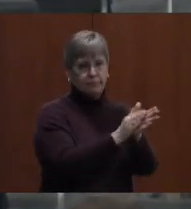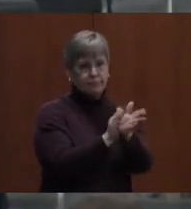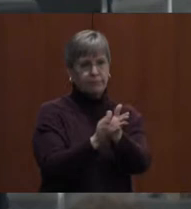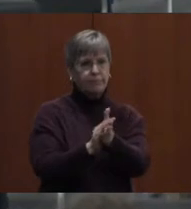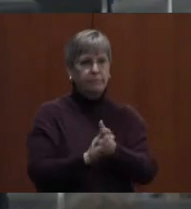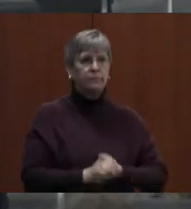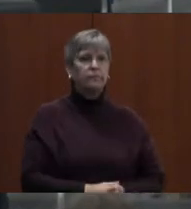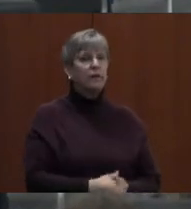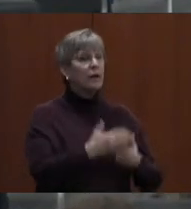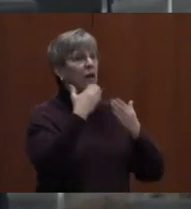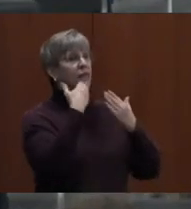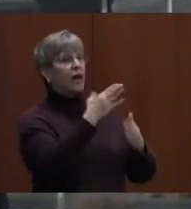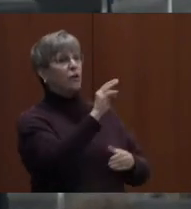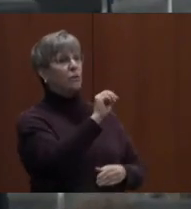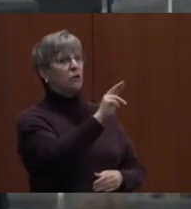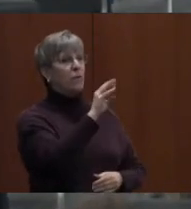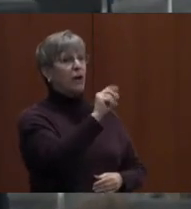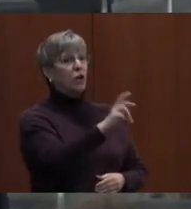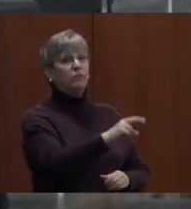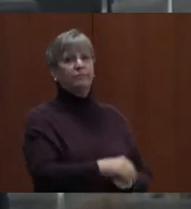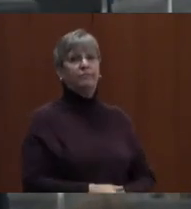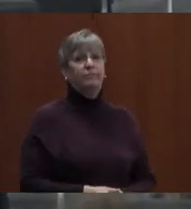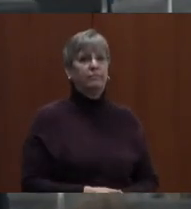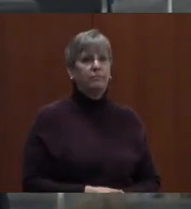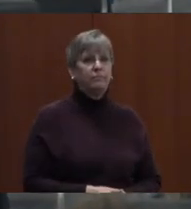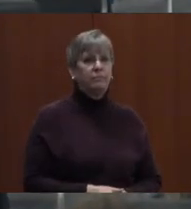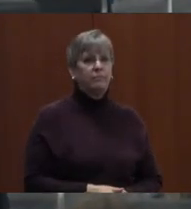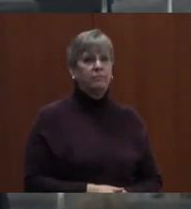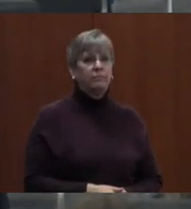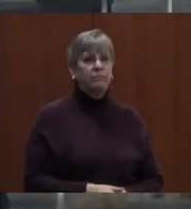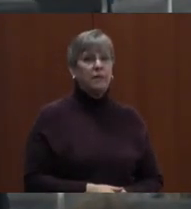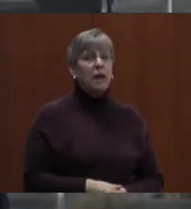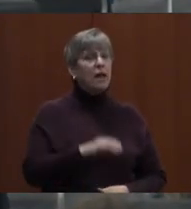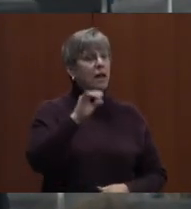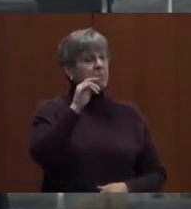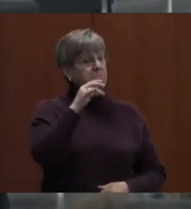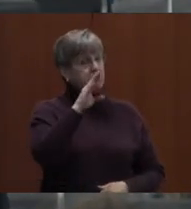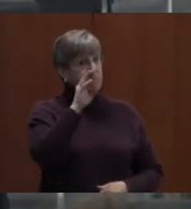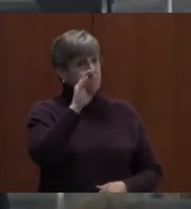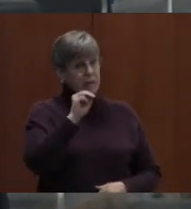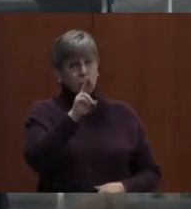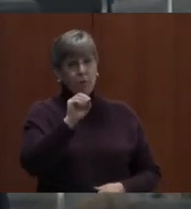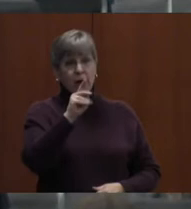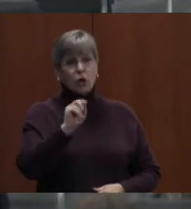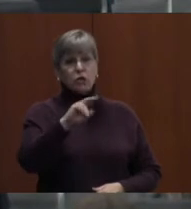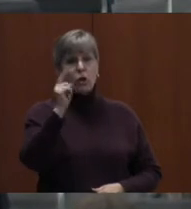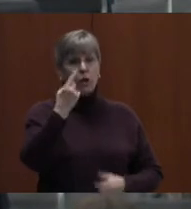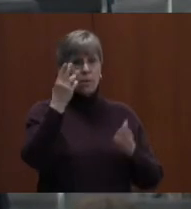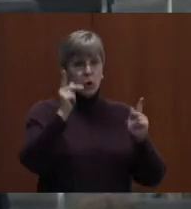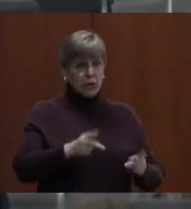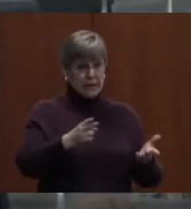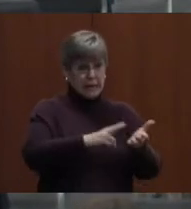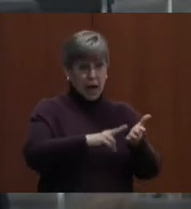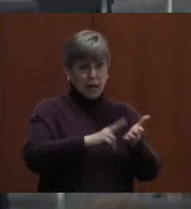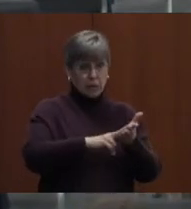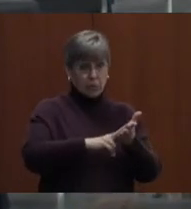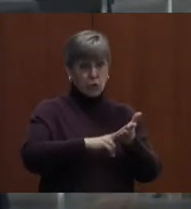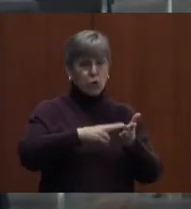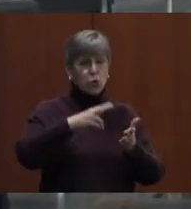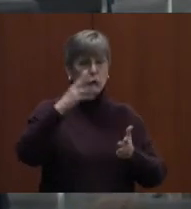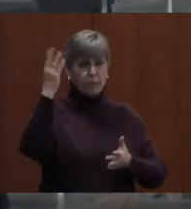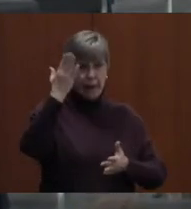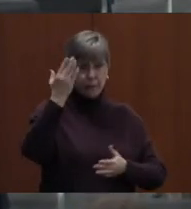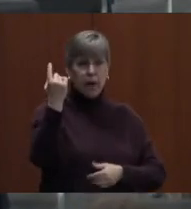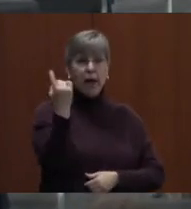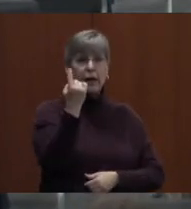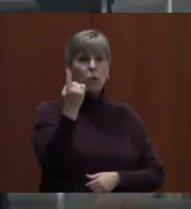Thank you, Mr. Becker. Mr. Becker is the only person who I have registered. Is there anyone else who would like to speak